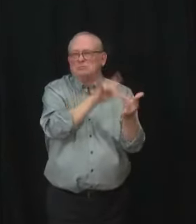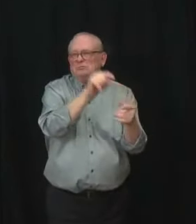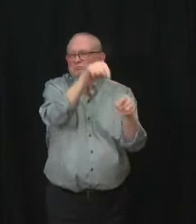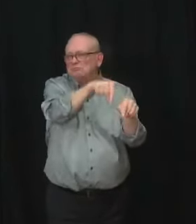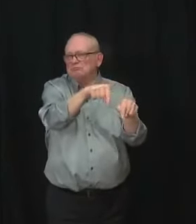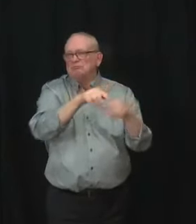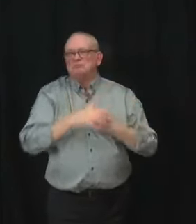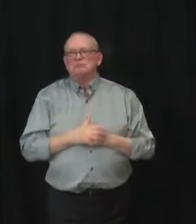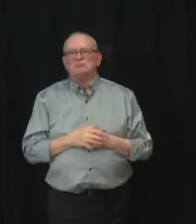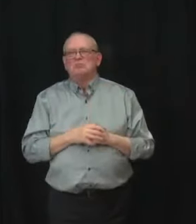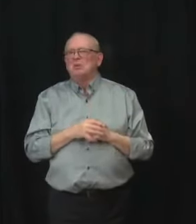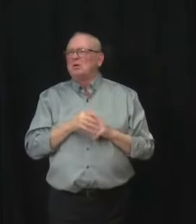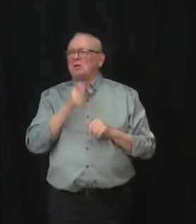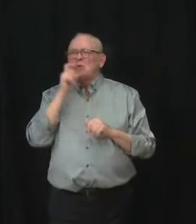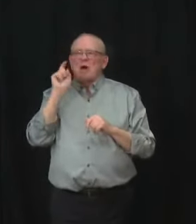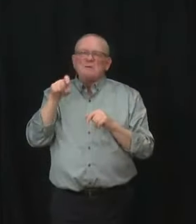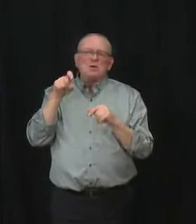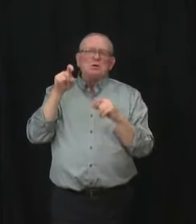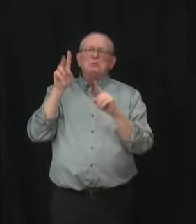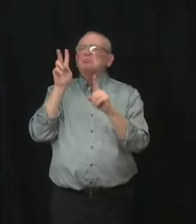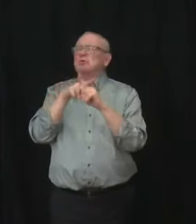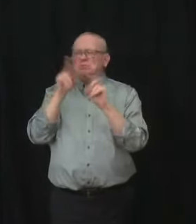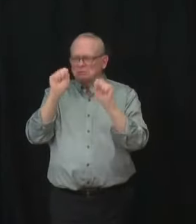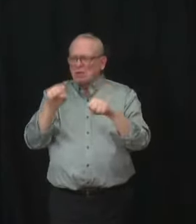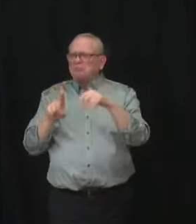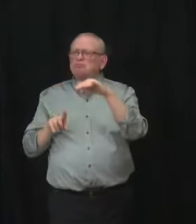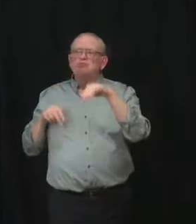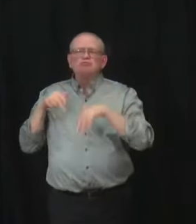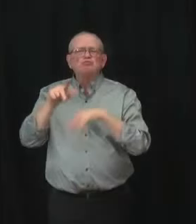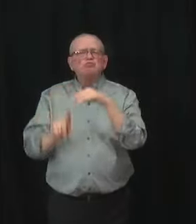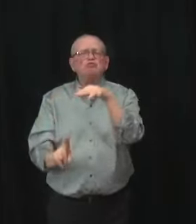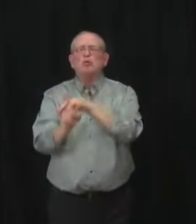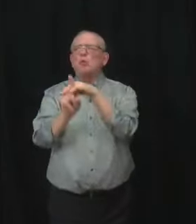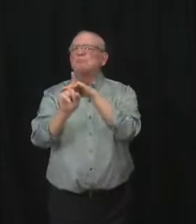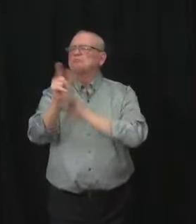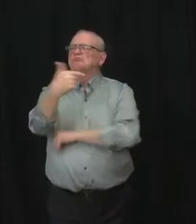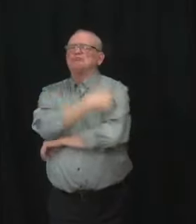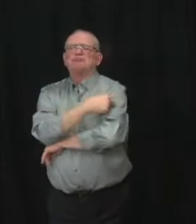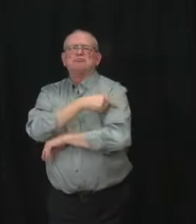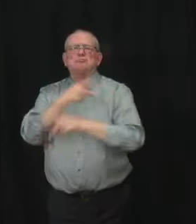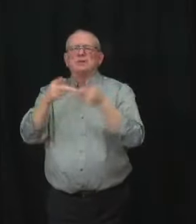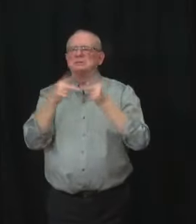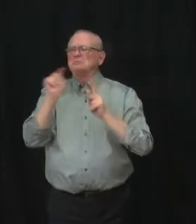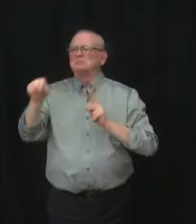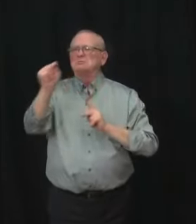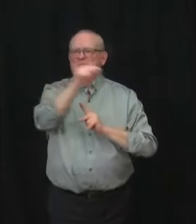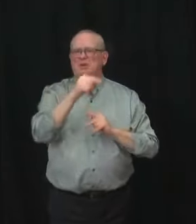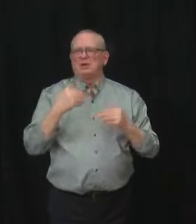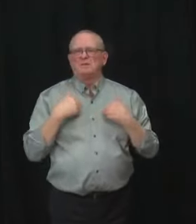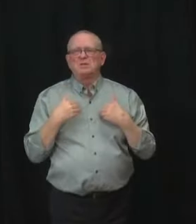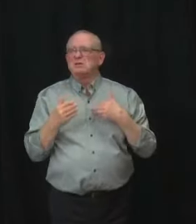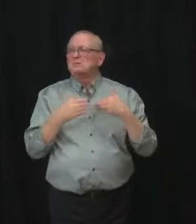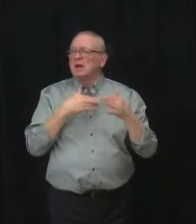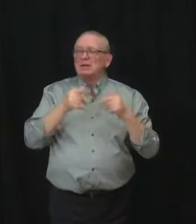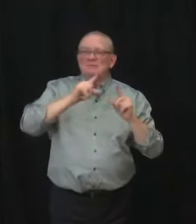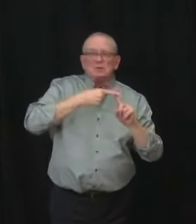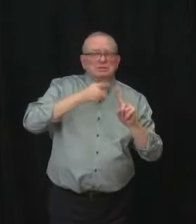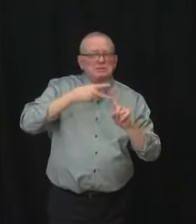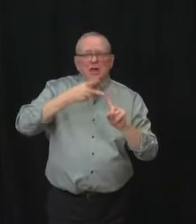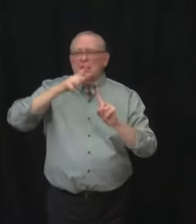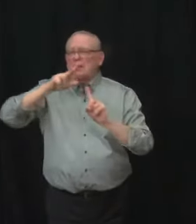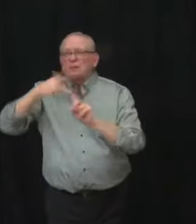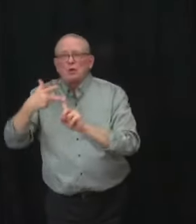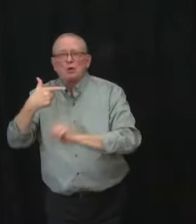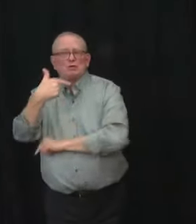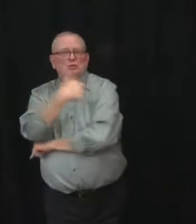so you can also try just showing up if you prefer. This is true for all doses, not just boosters. So if you're not yet